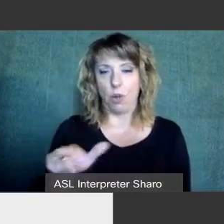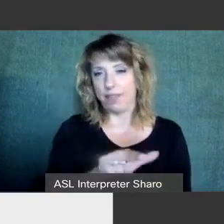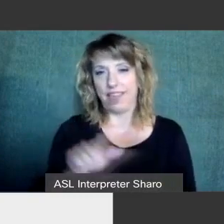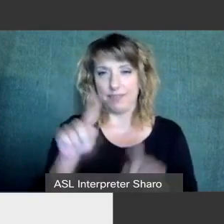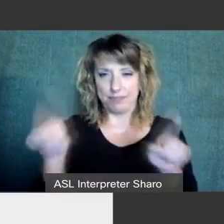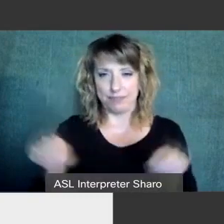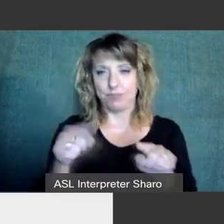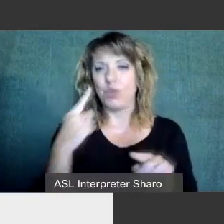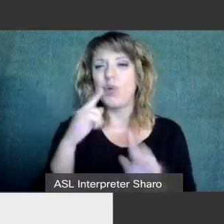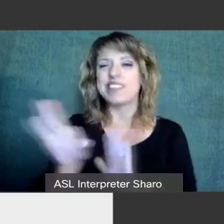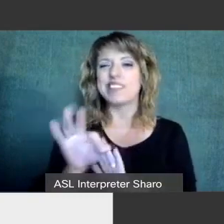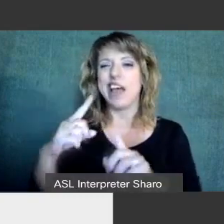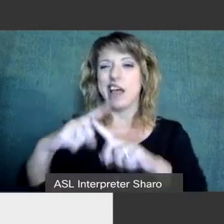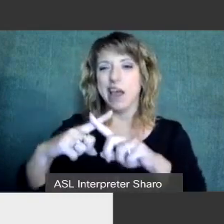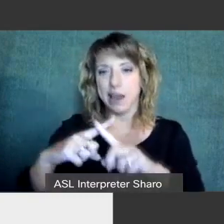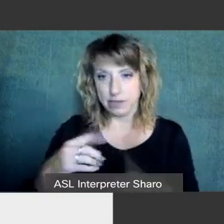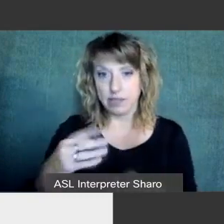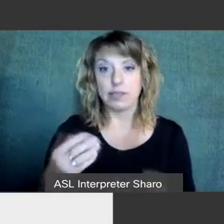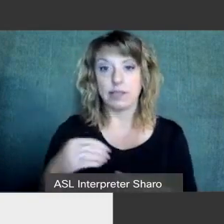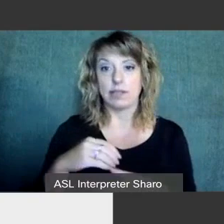or select x in the caption.